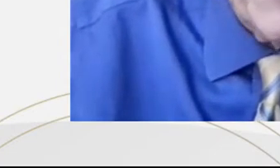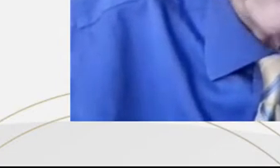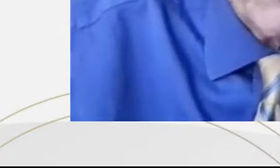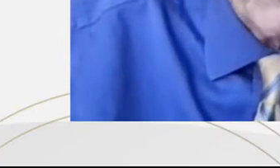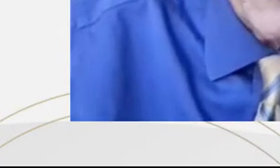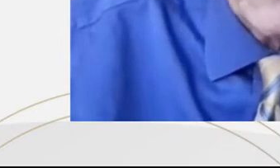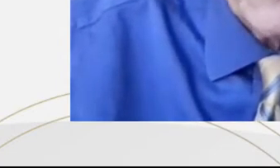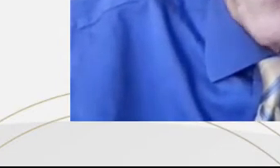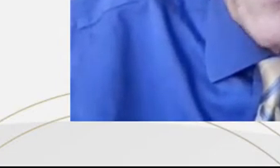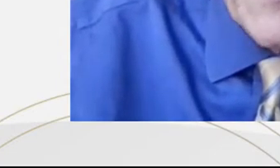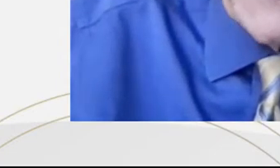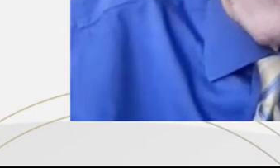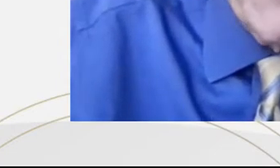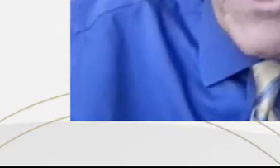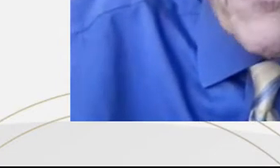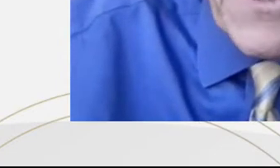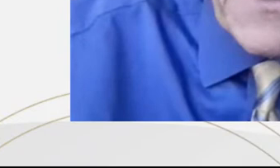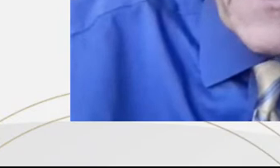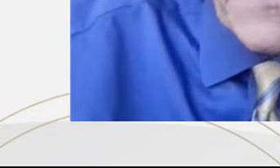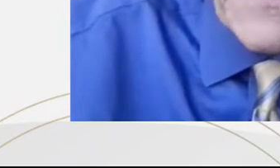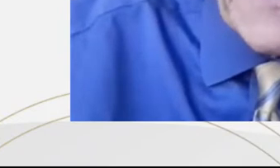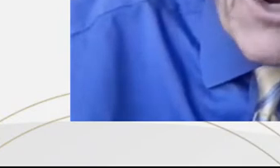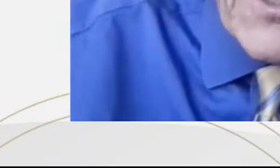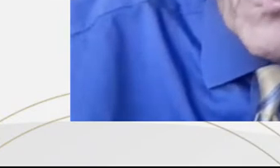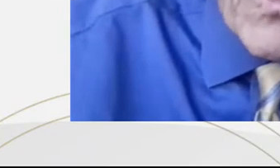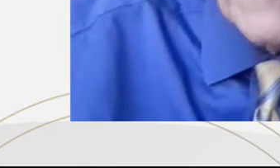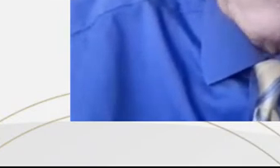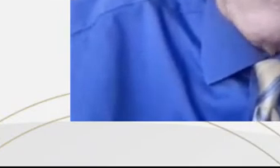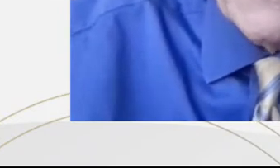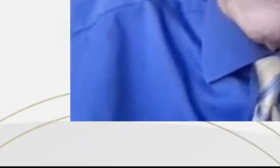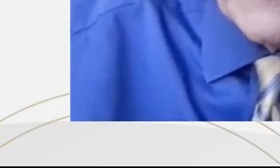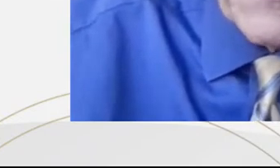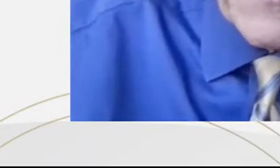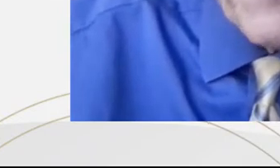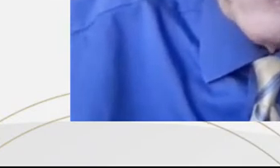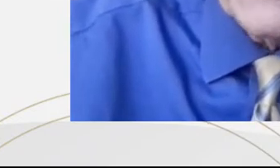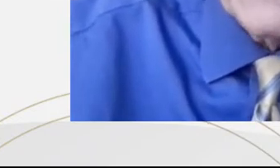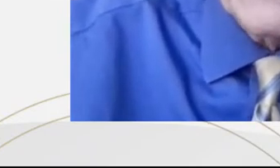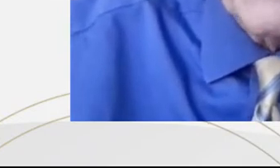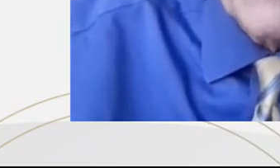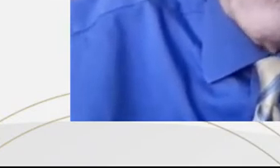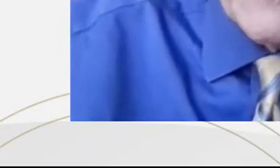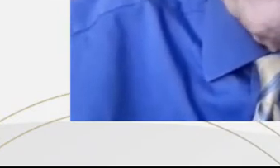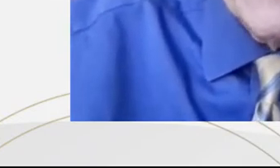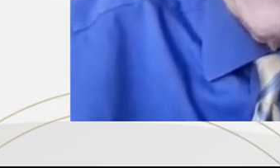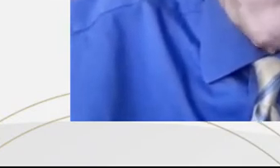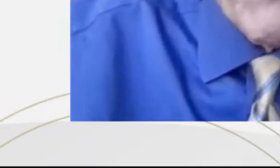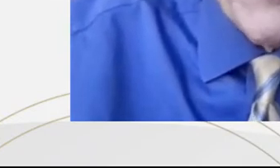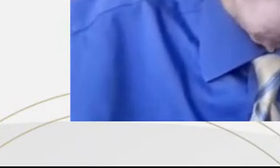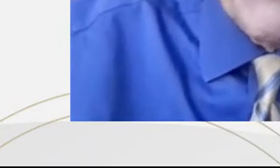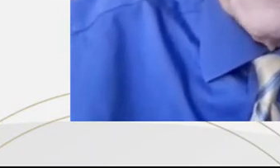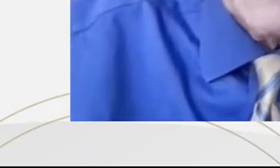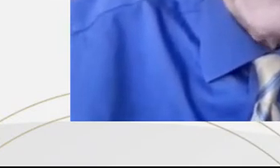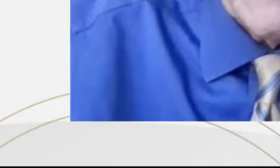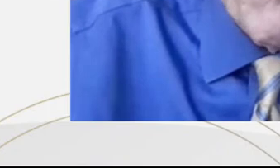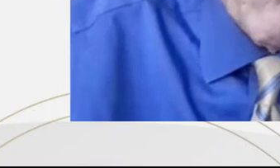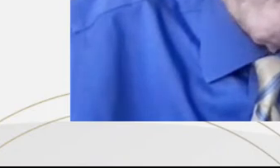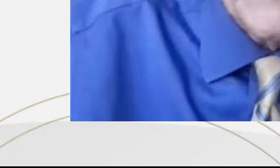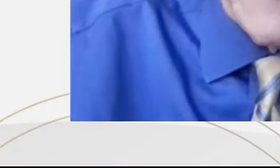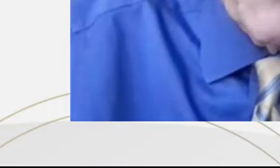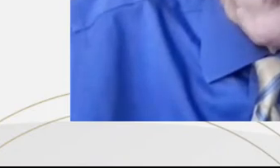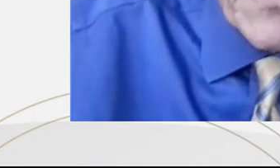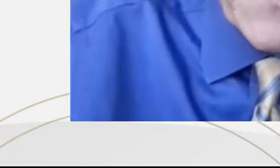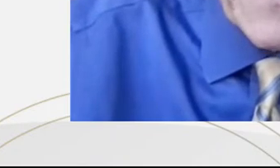two years in the House of Correction. He may well have been innocent. I doubt he was, given the evidence against him, but he may well have been innocent.